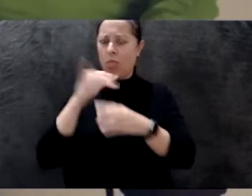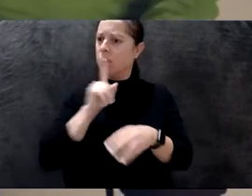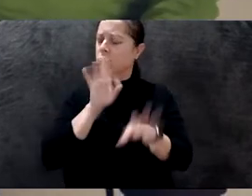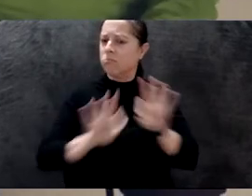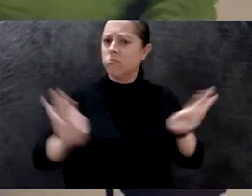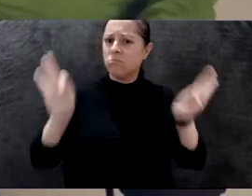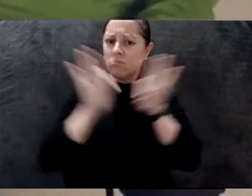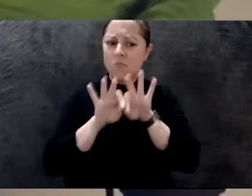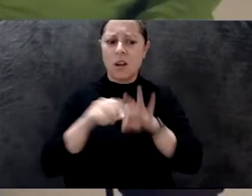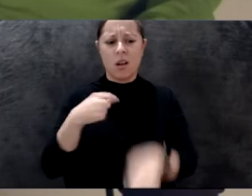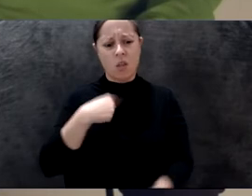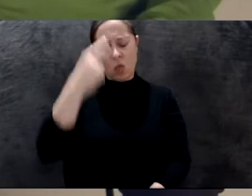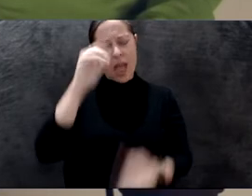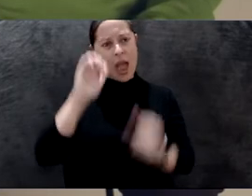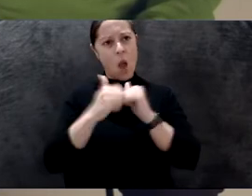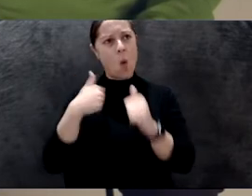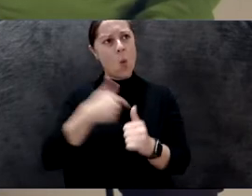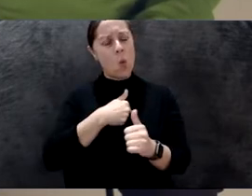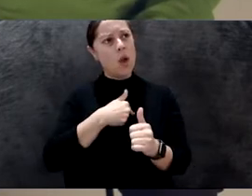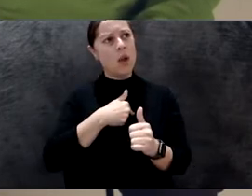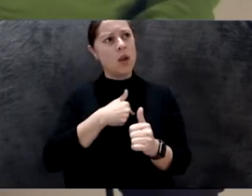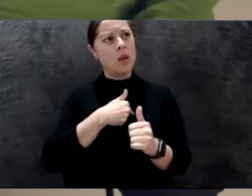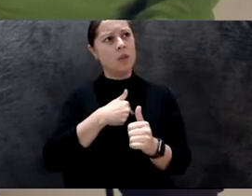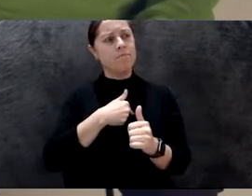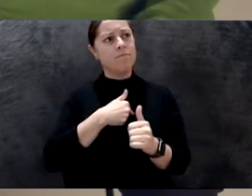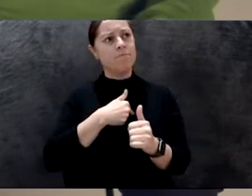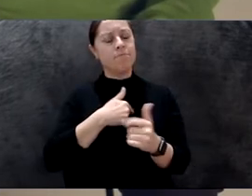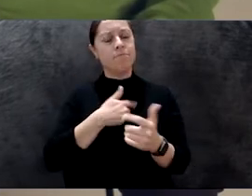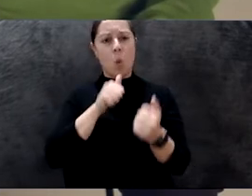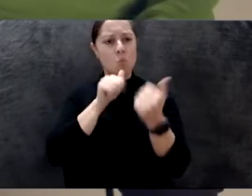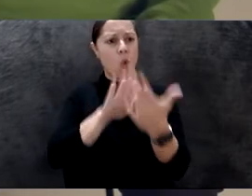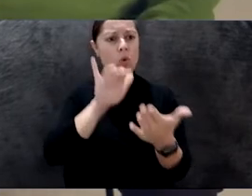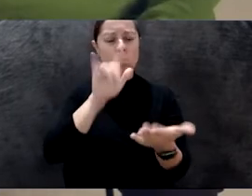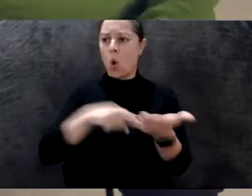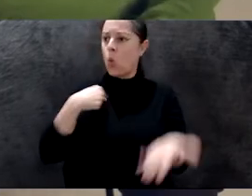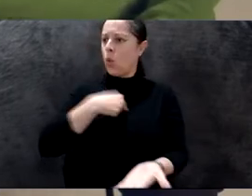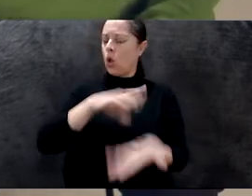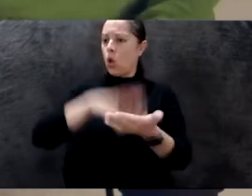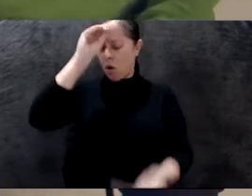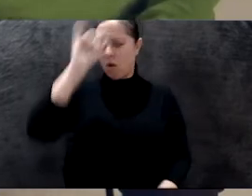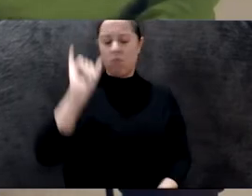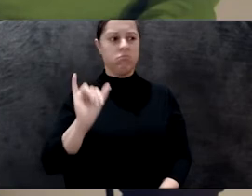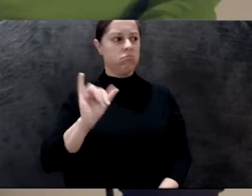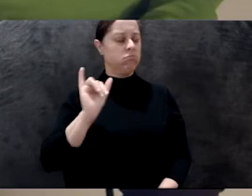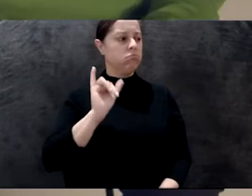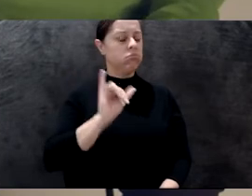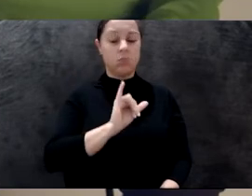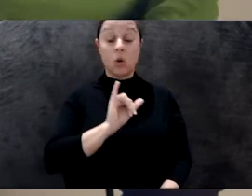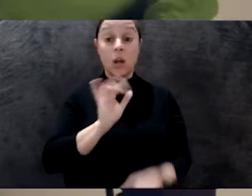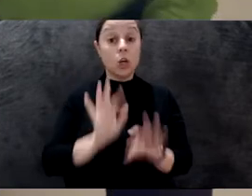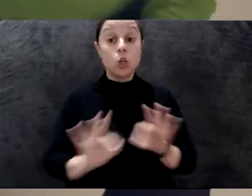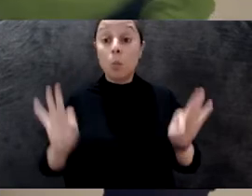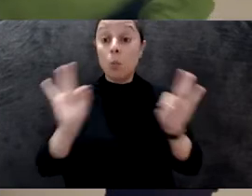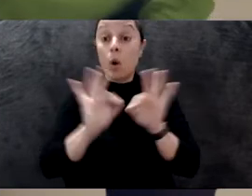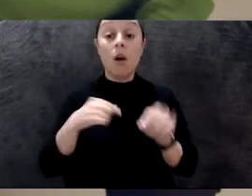approach with that knowledge, how we can come with the terms on another relationship. I mean, what was very, very important is when I went there, is to hear Boulou,